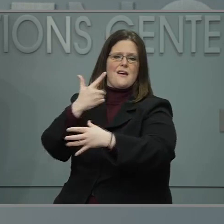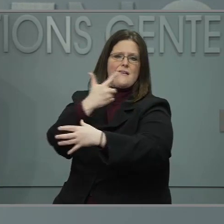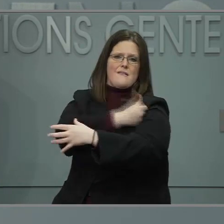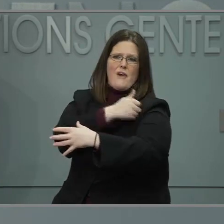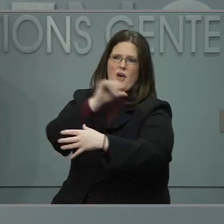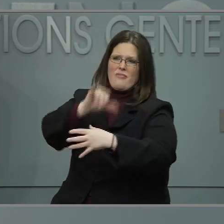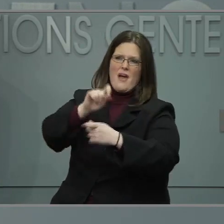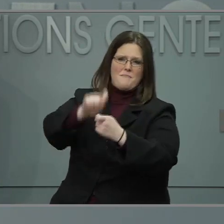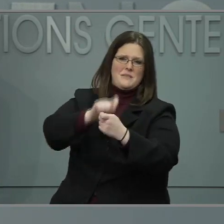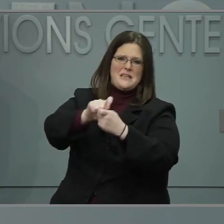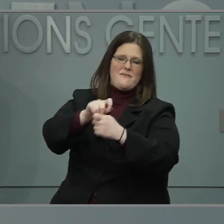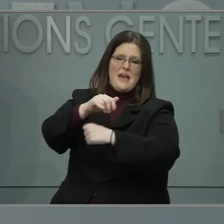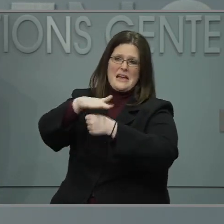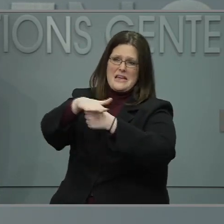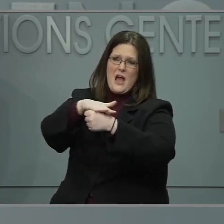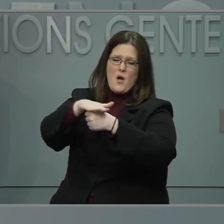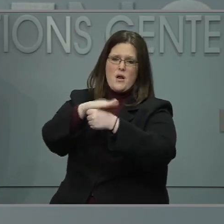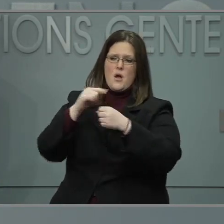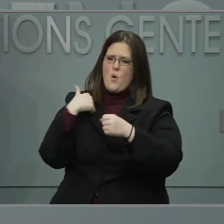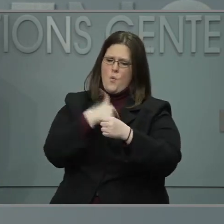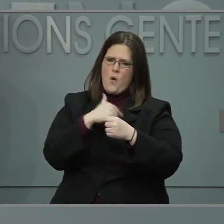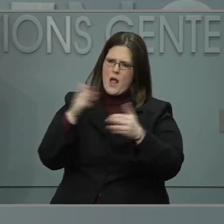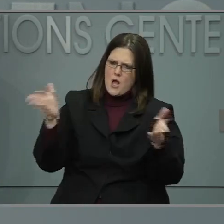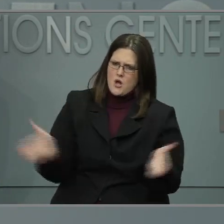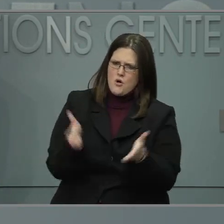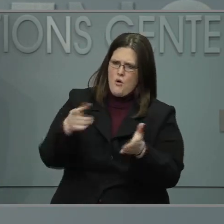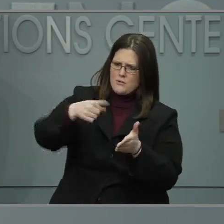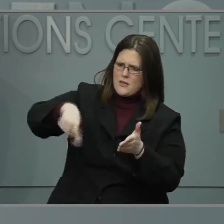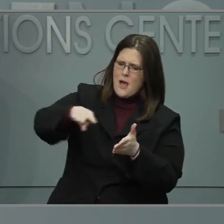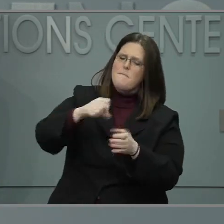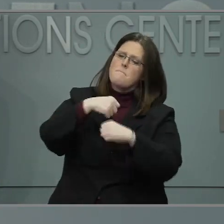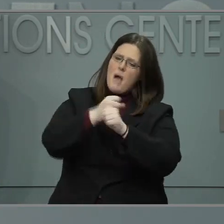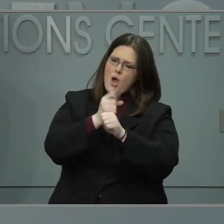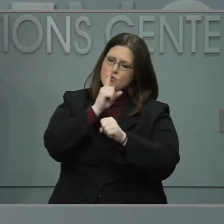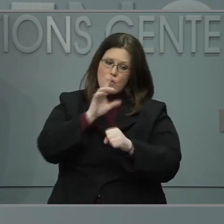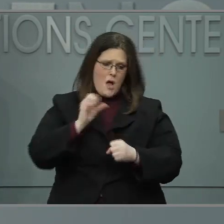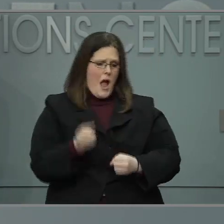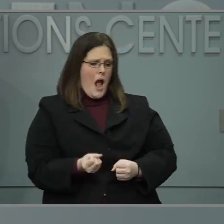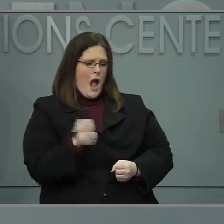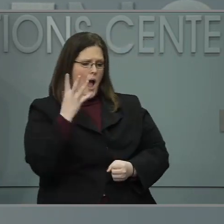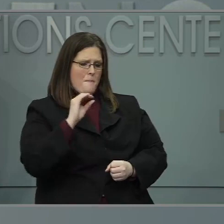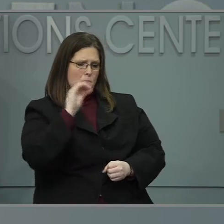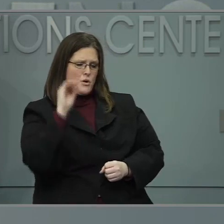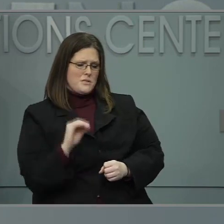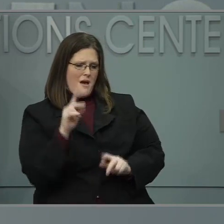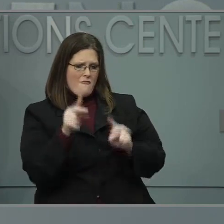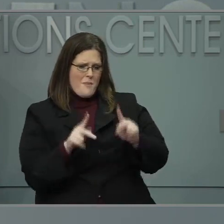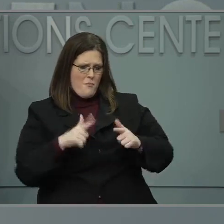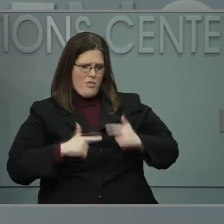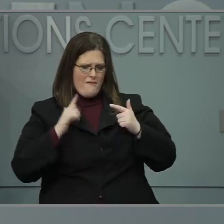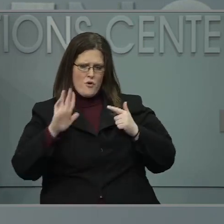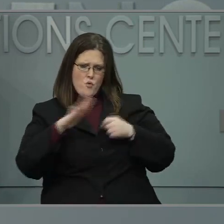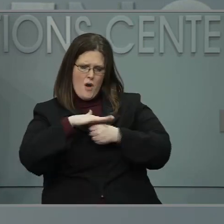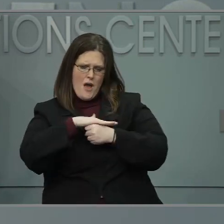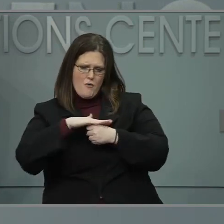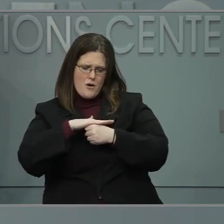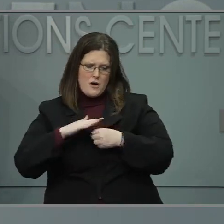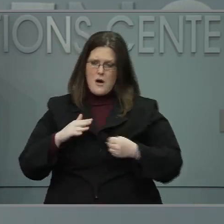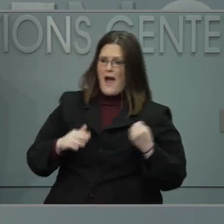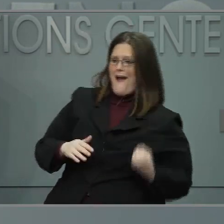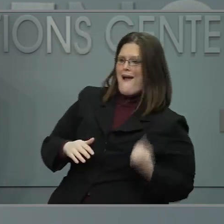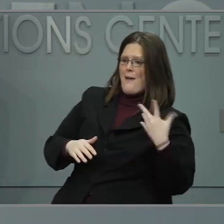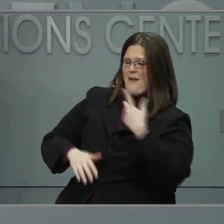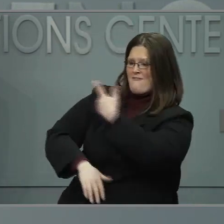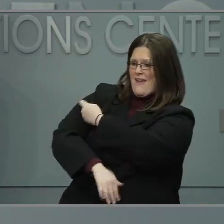county meet or exceed that county's population estimates. We're also asking vaccine providers along with the